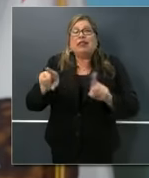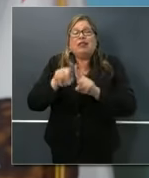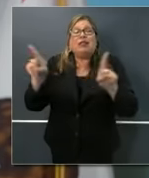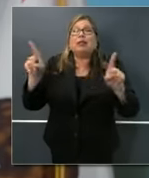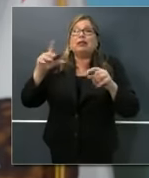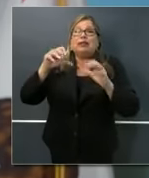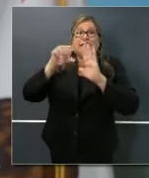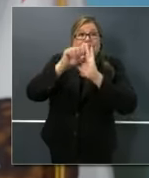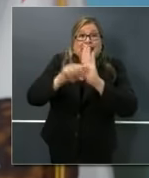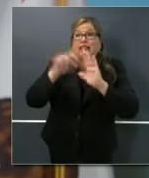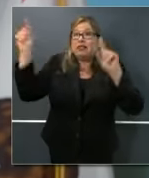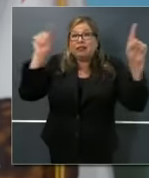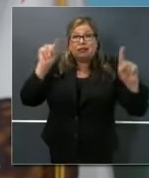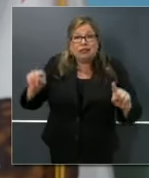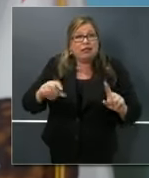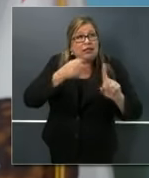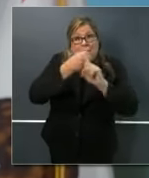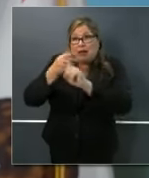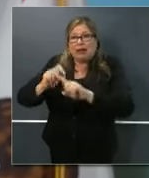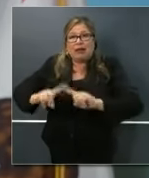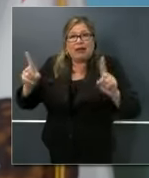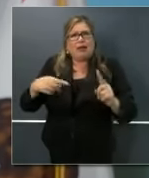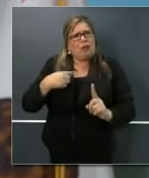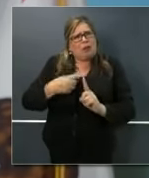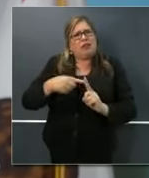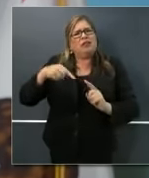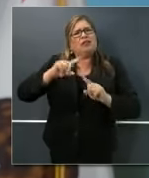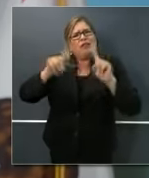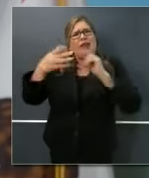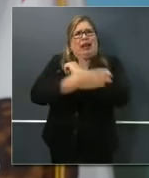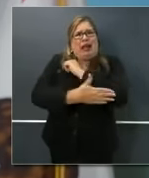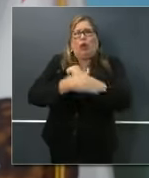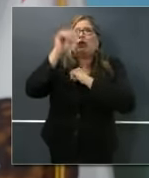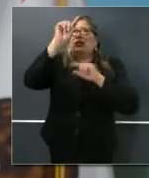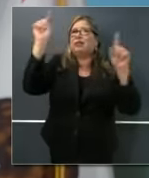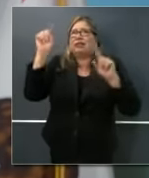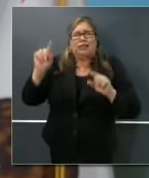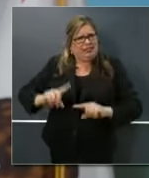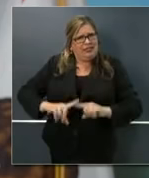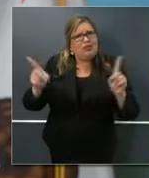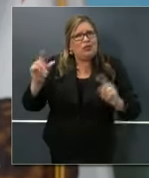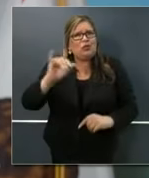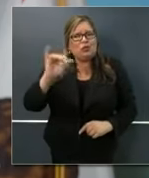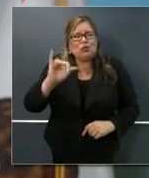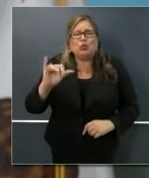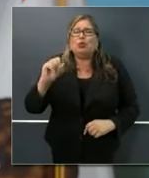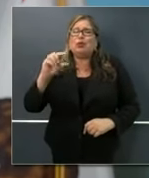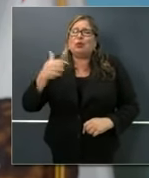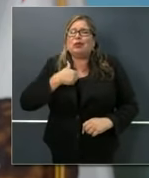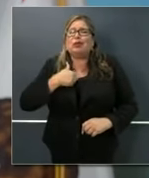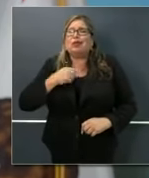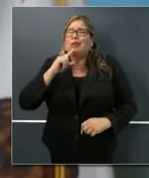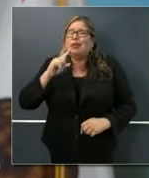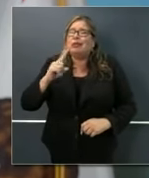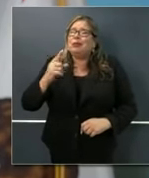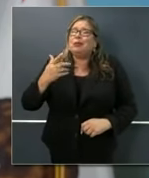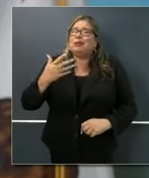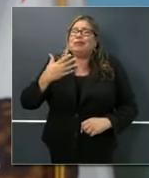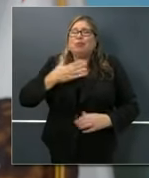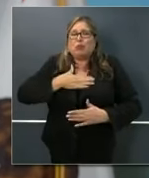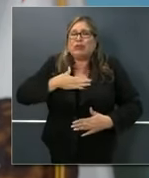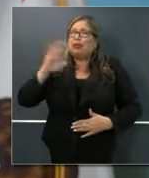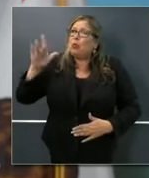in states across this nation, and a willingness to recognize and extend that very directly to governors